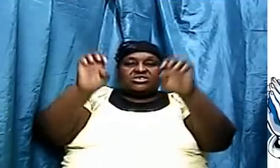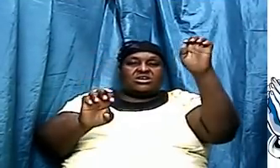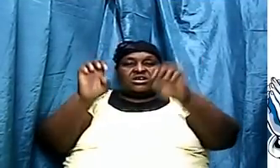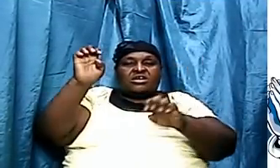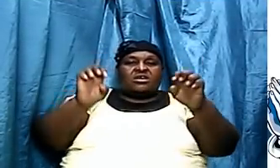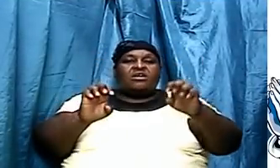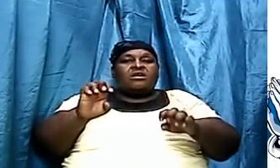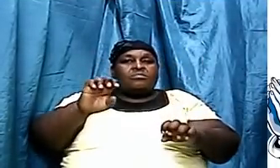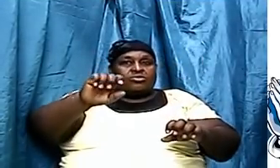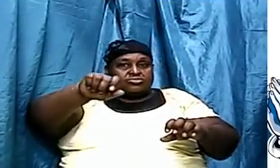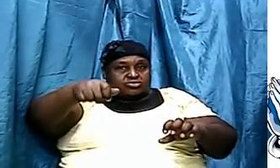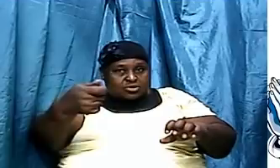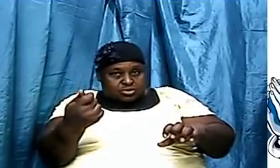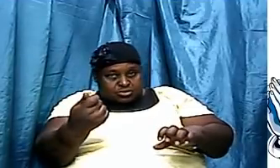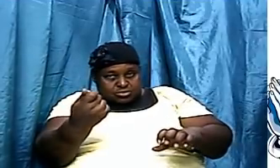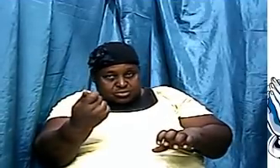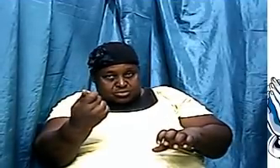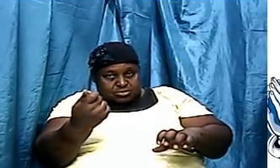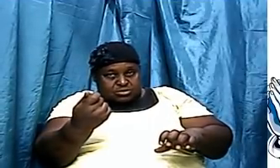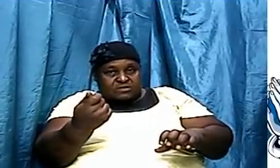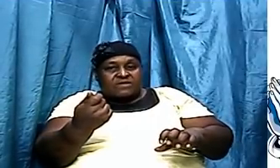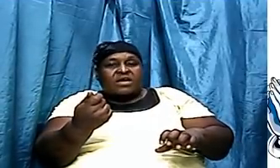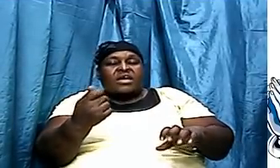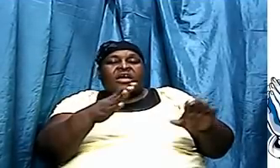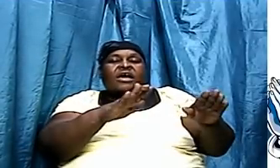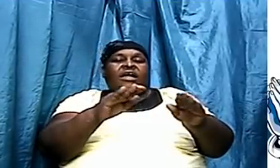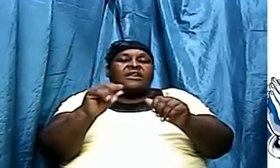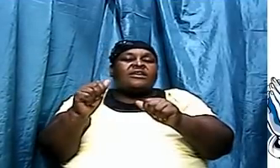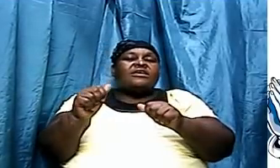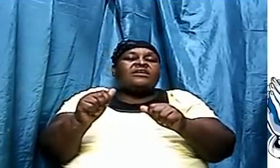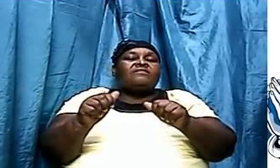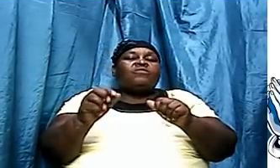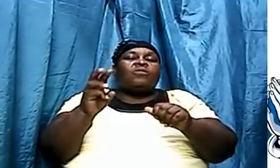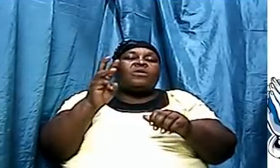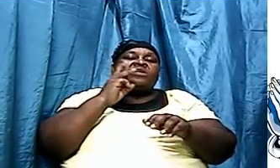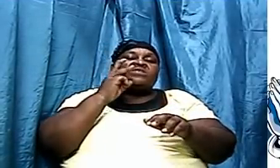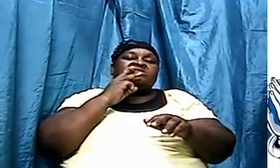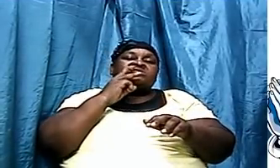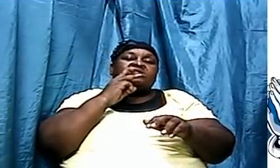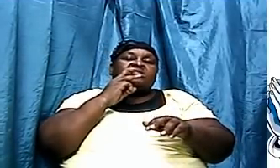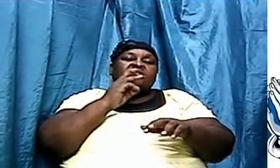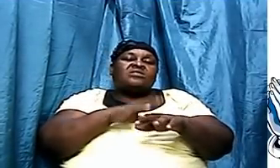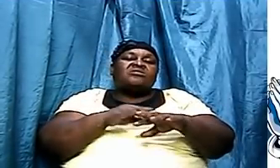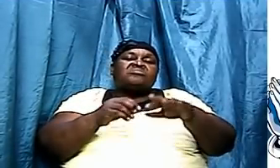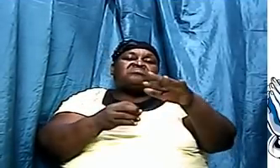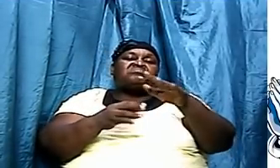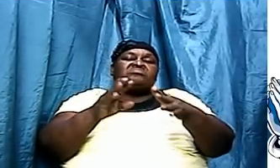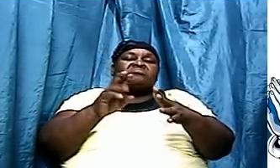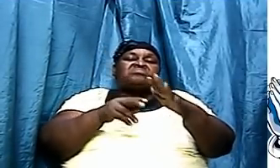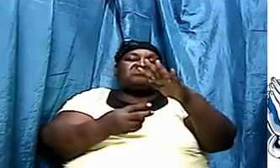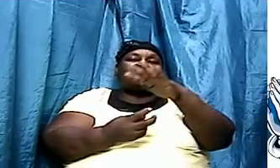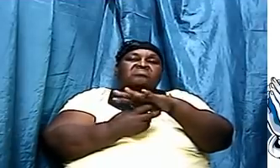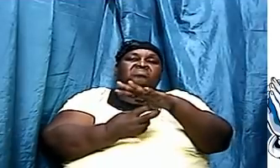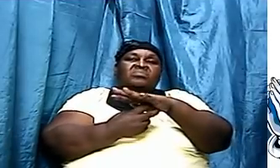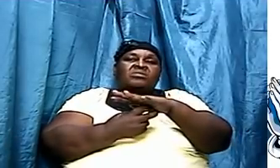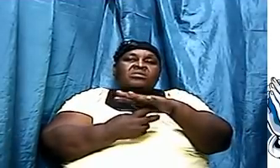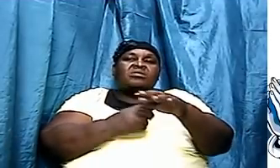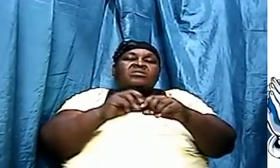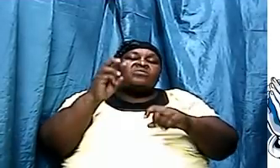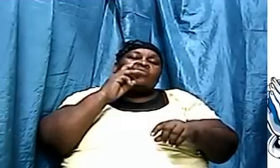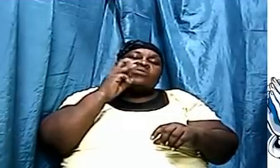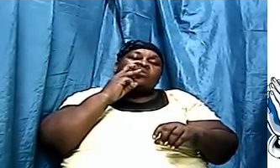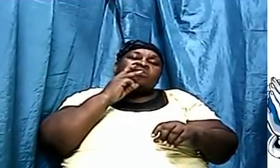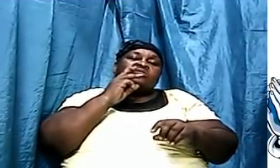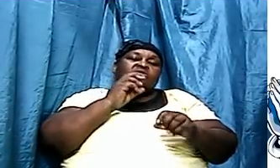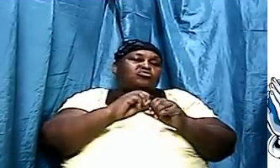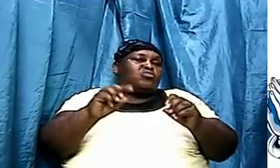and leave the water on it for a little while what happened the water doesn't go from heat to more heat